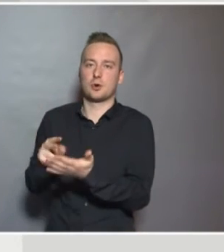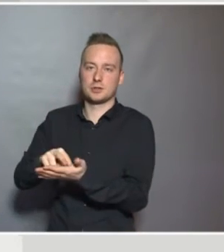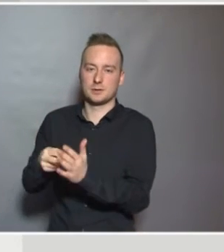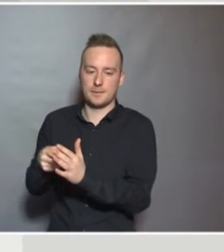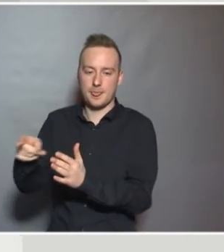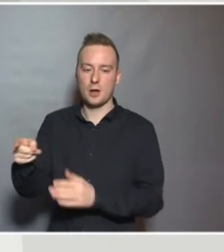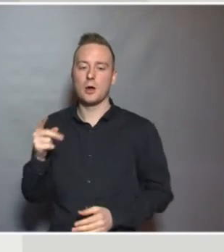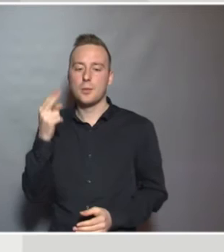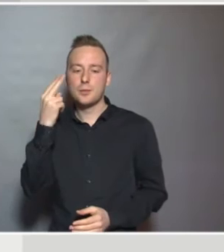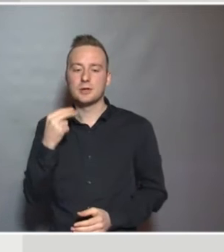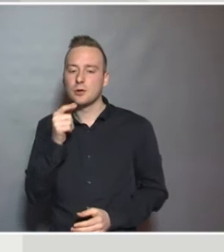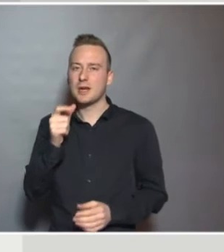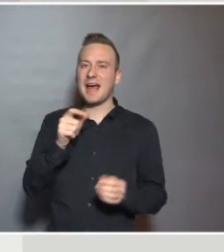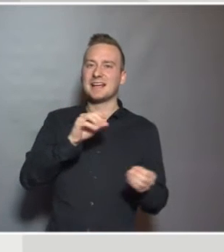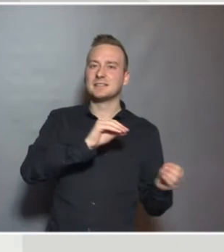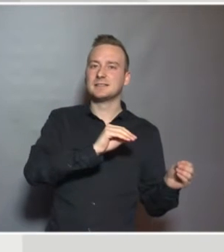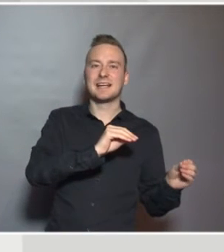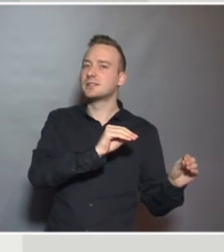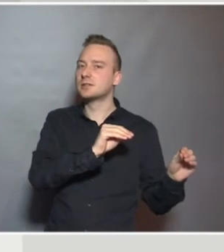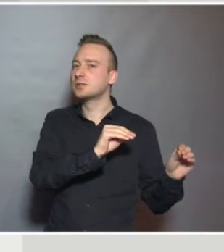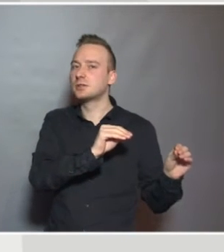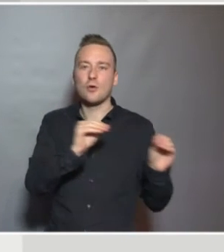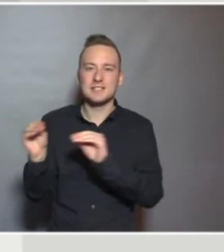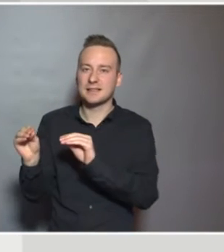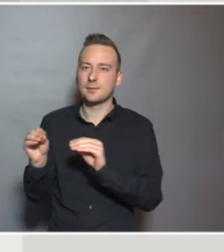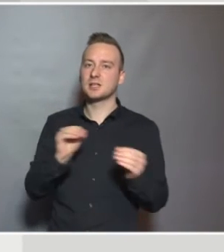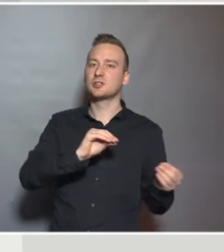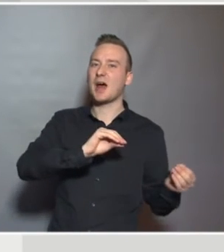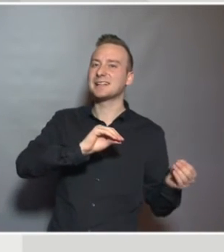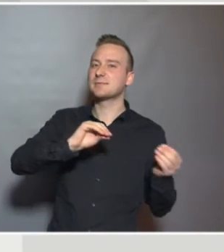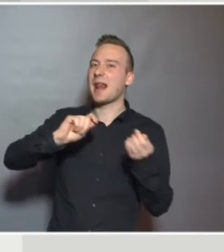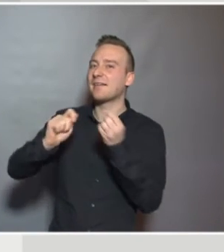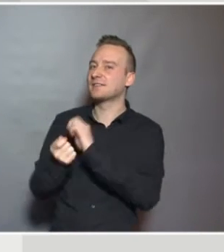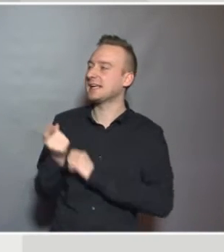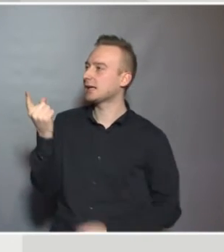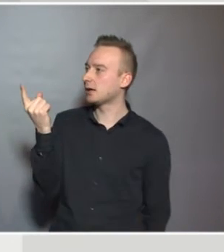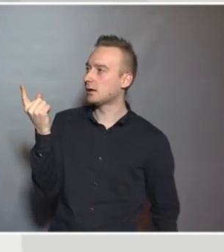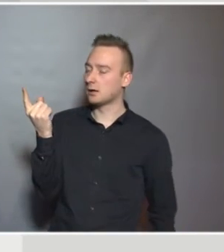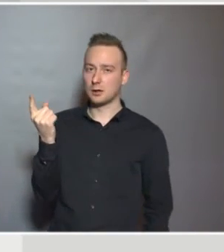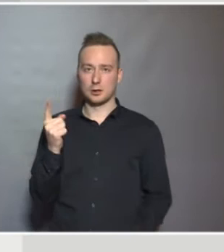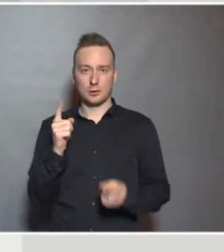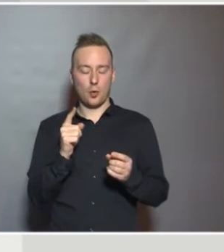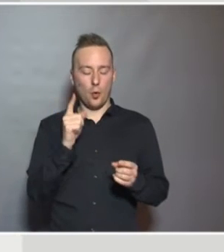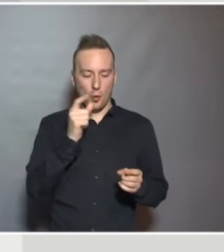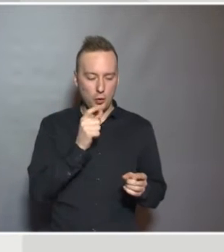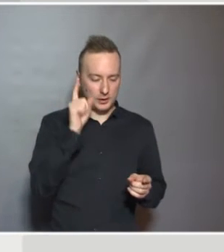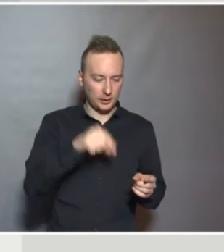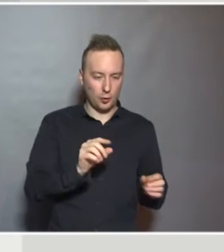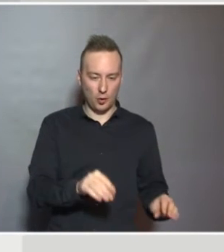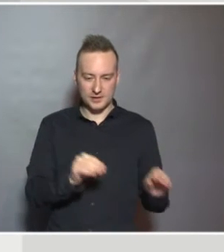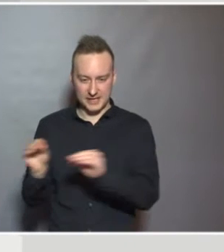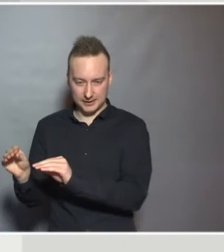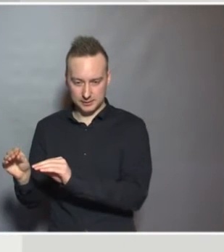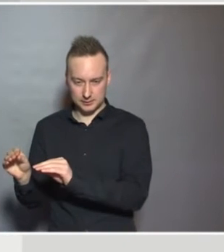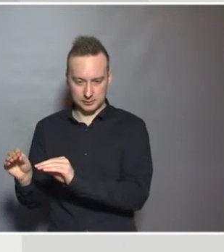transplanting there rather than translating. Because words can be translated from one